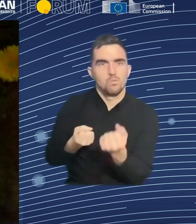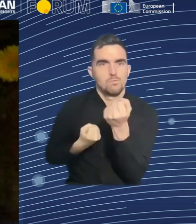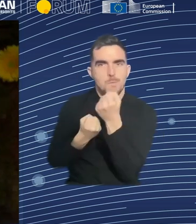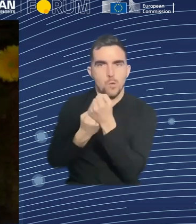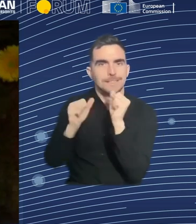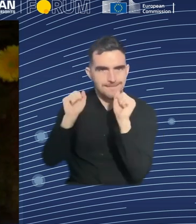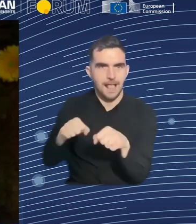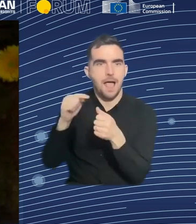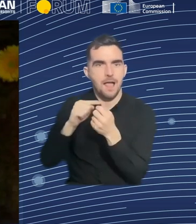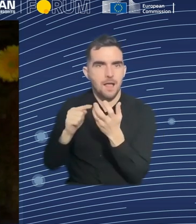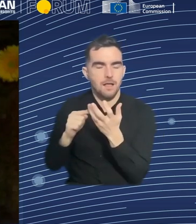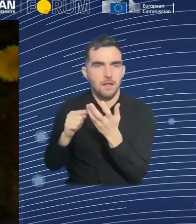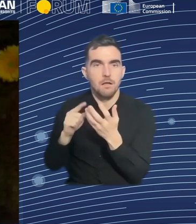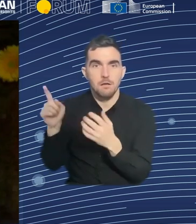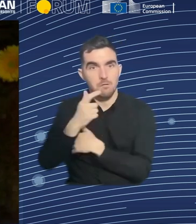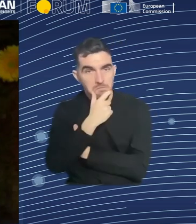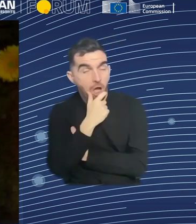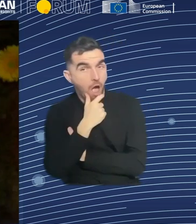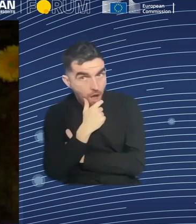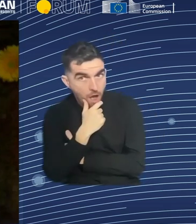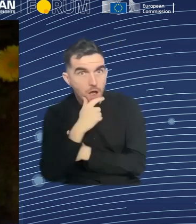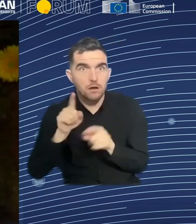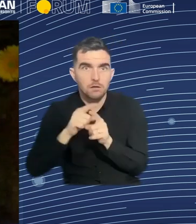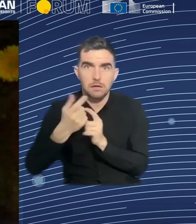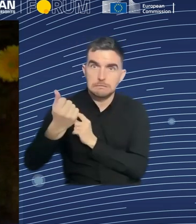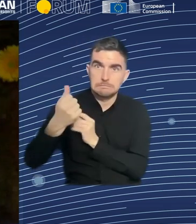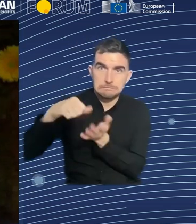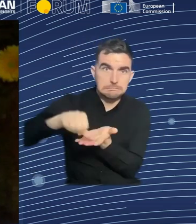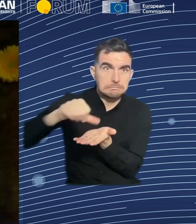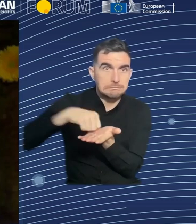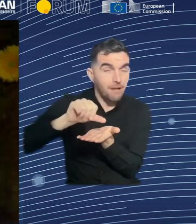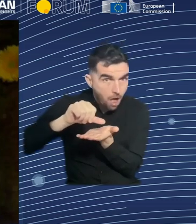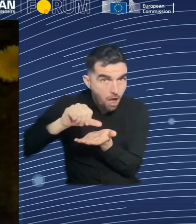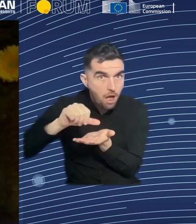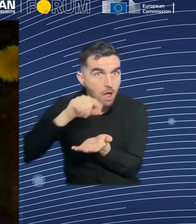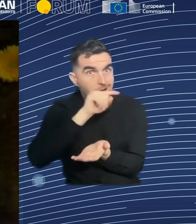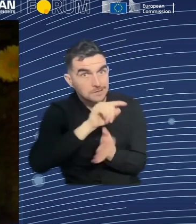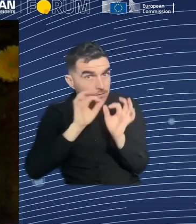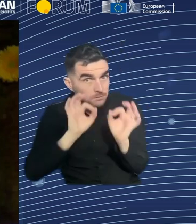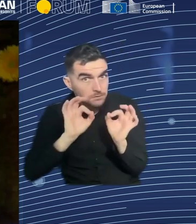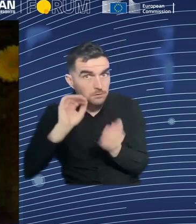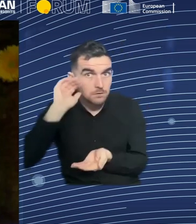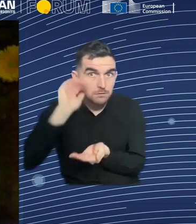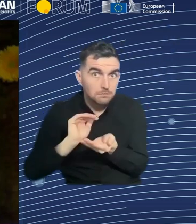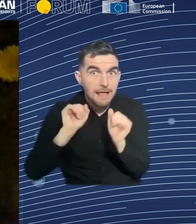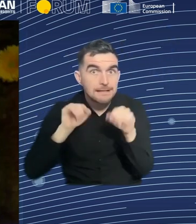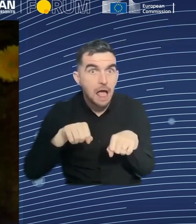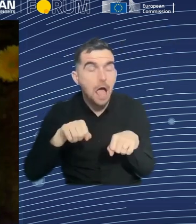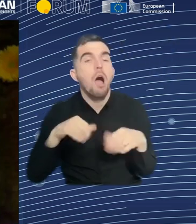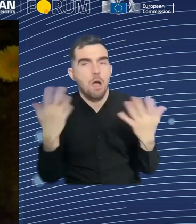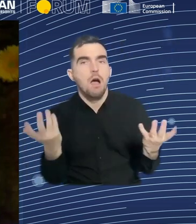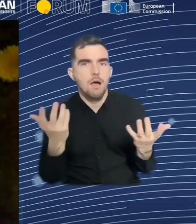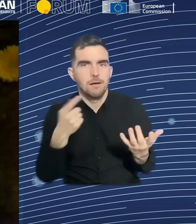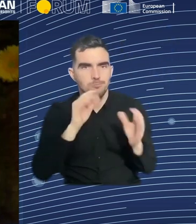because she got the information where she can use some, subscribe,